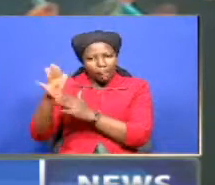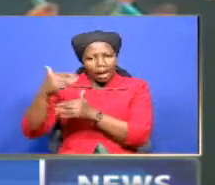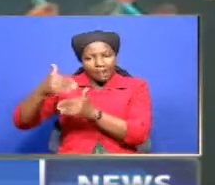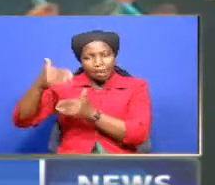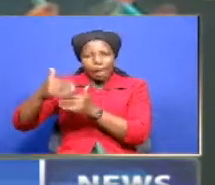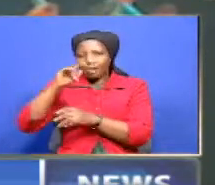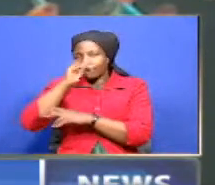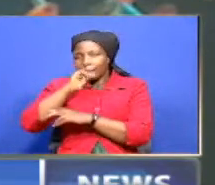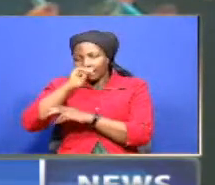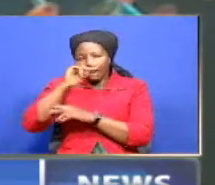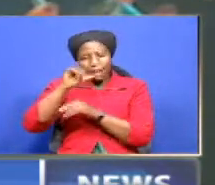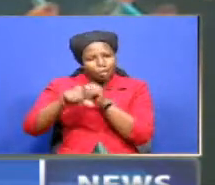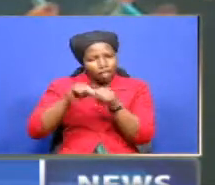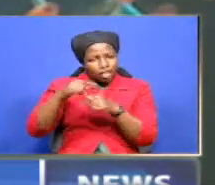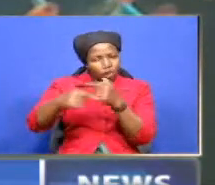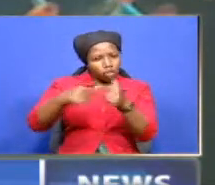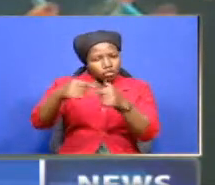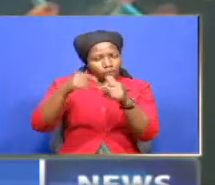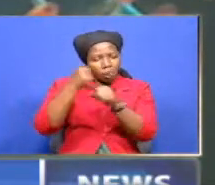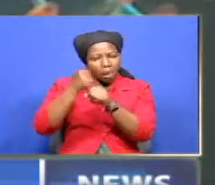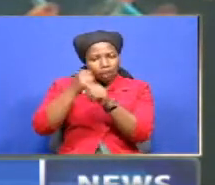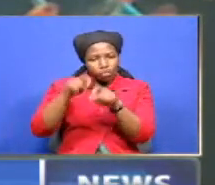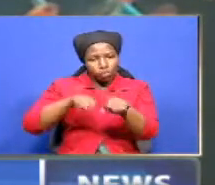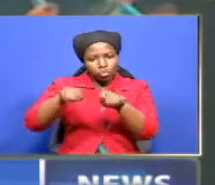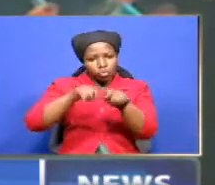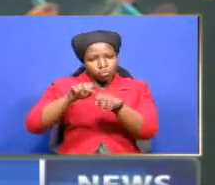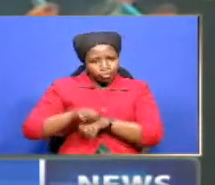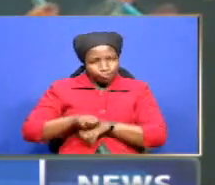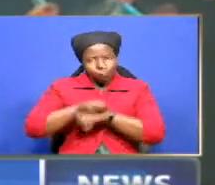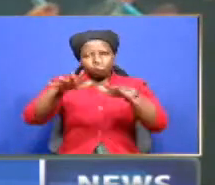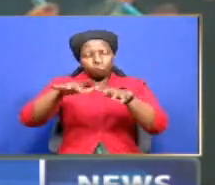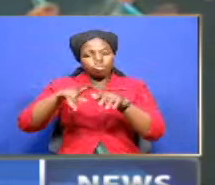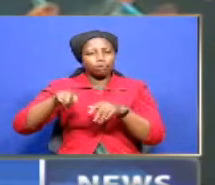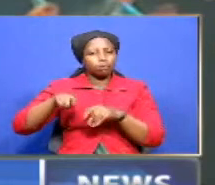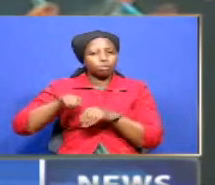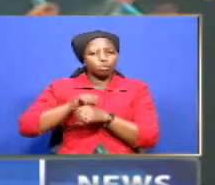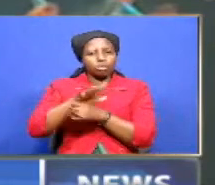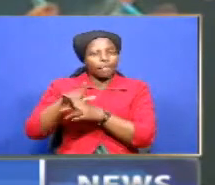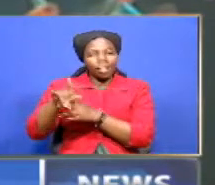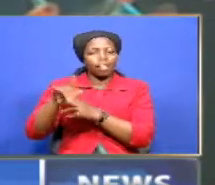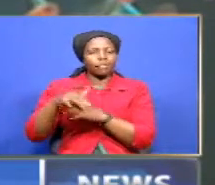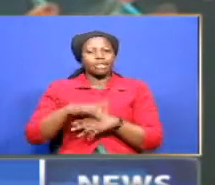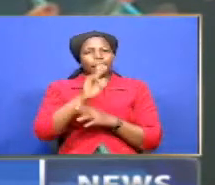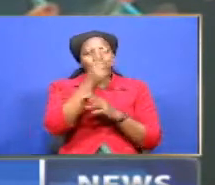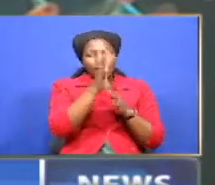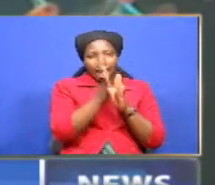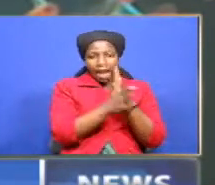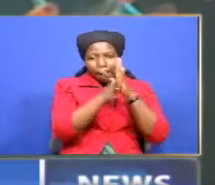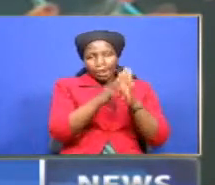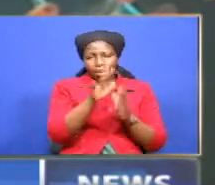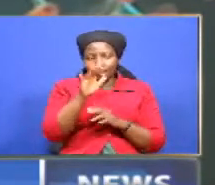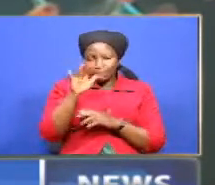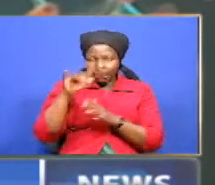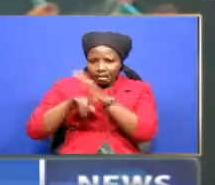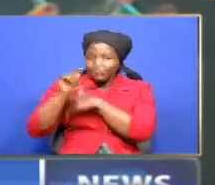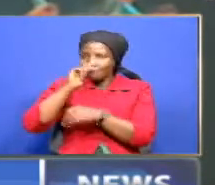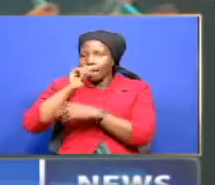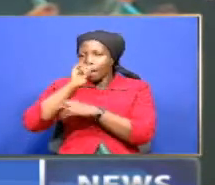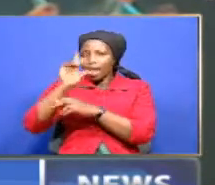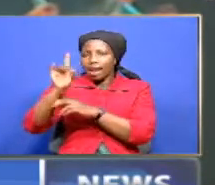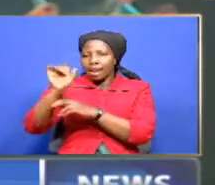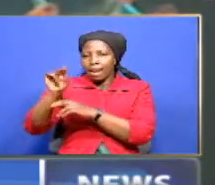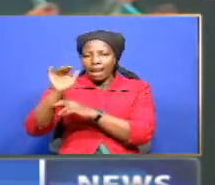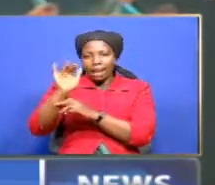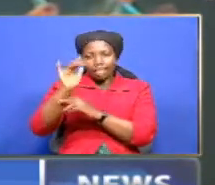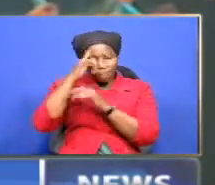contain the spread of COVID-19. Kenya's ambassador to Tanzania, Dan Kazungu, calling for sobriety in the wake of differences